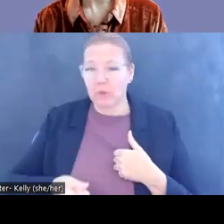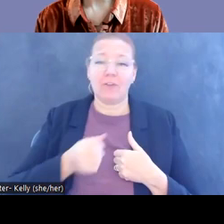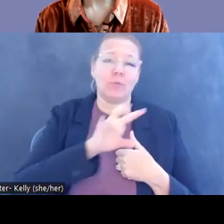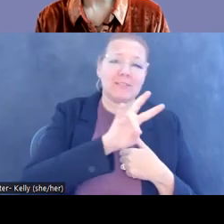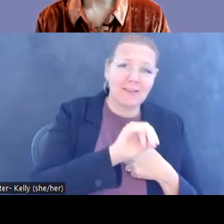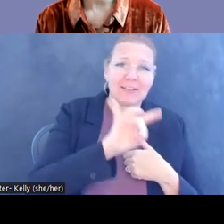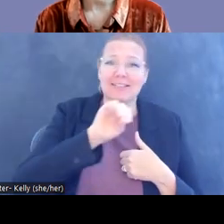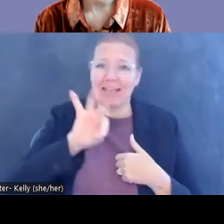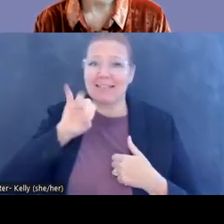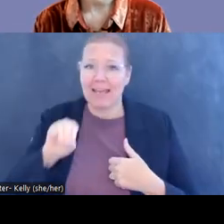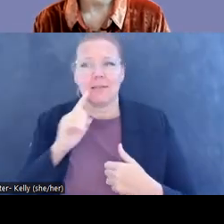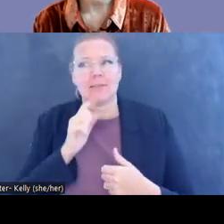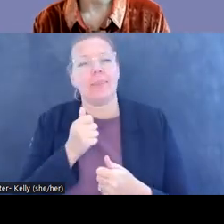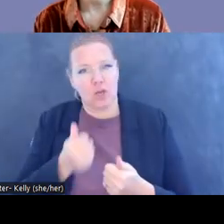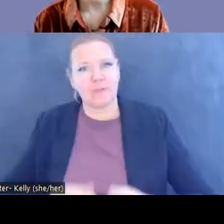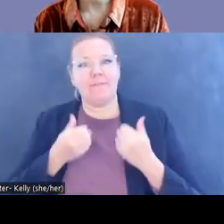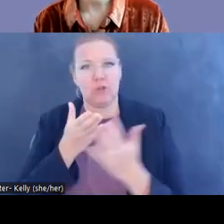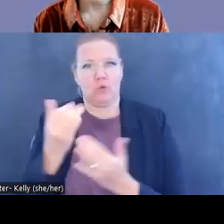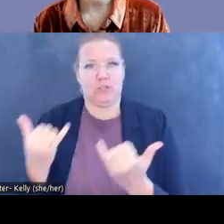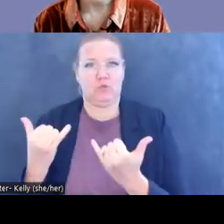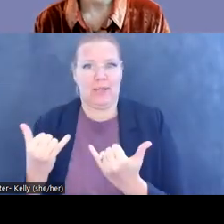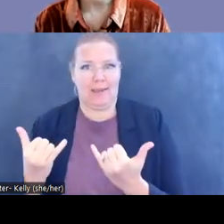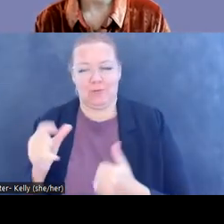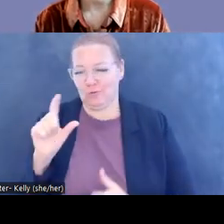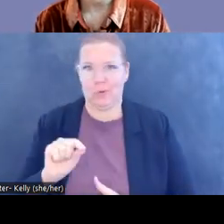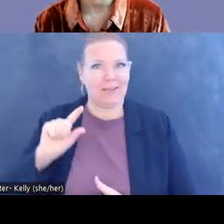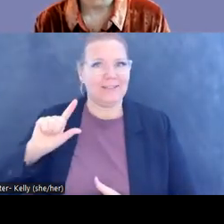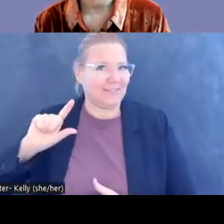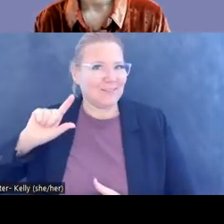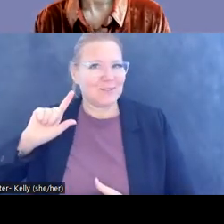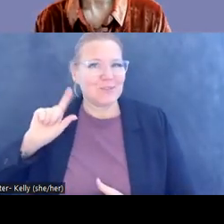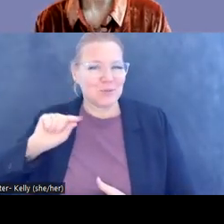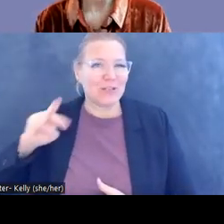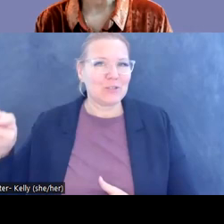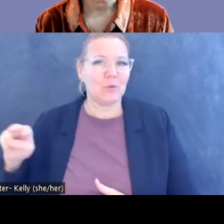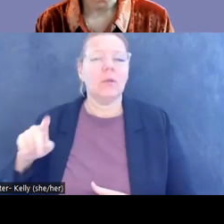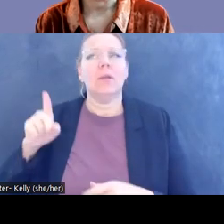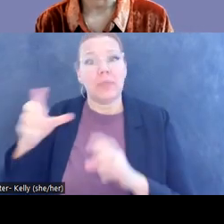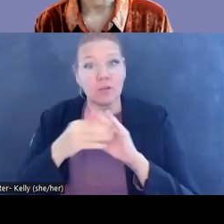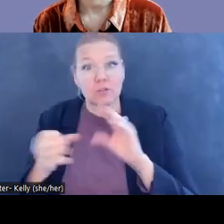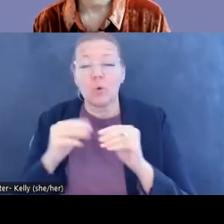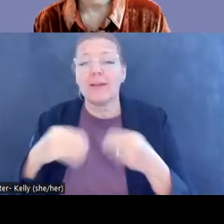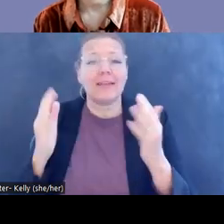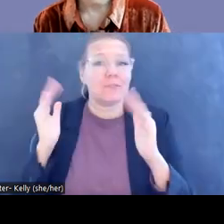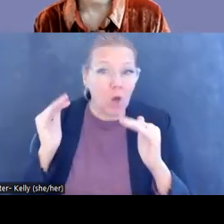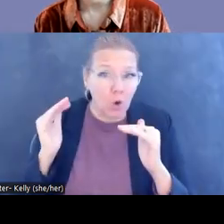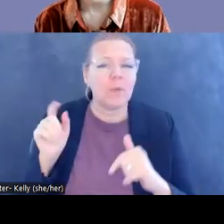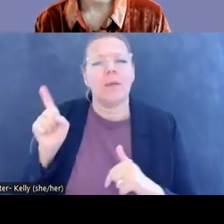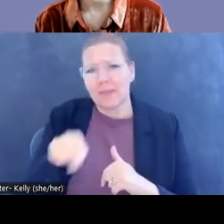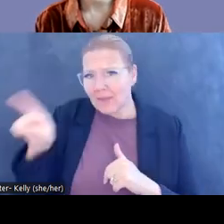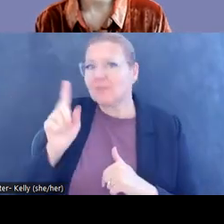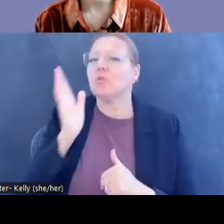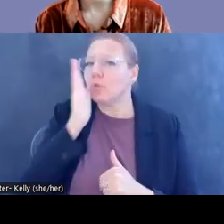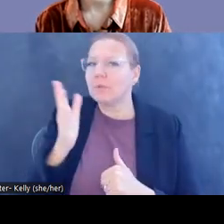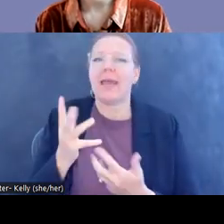today. And I can say that I have been told many a time that Cambodia's story gives them great hope that they too will be able to recover